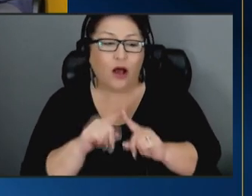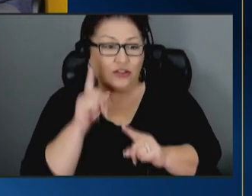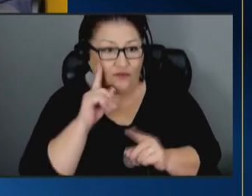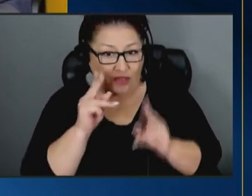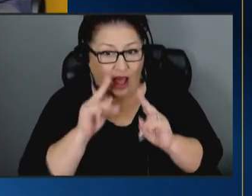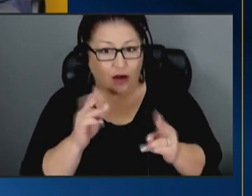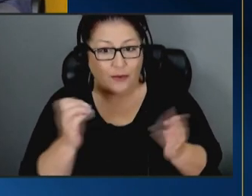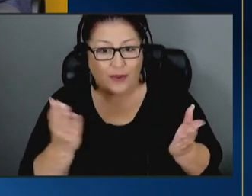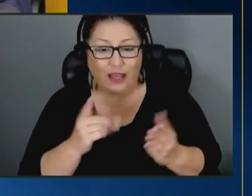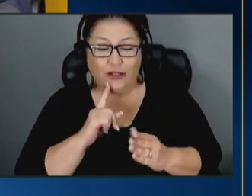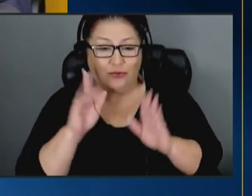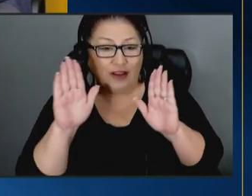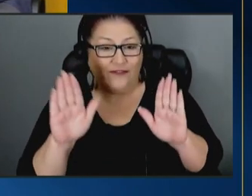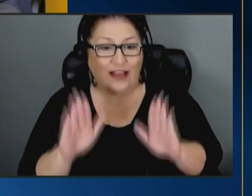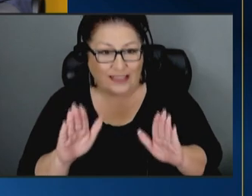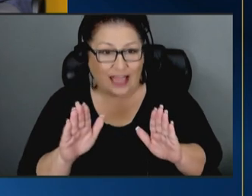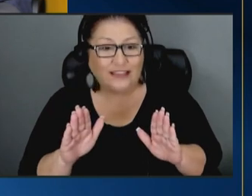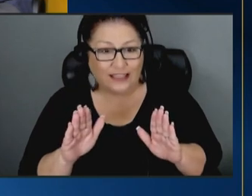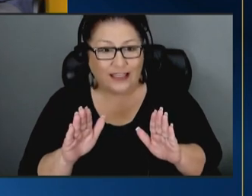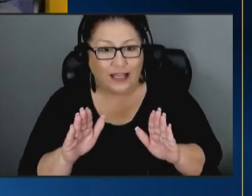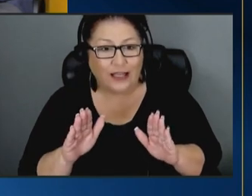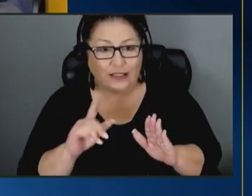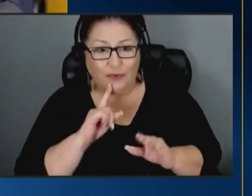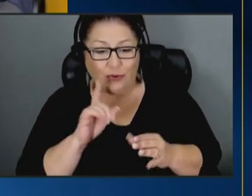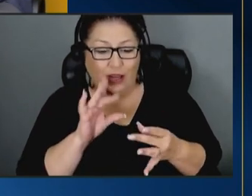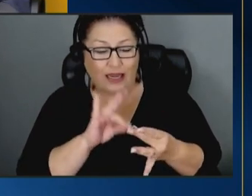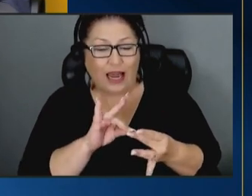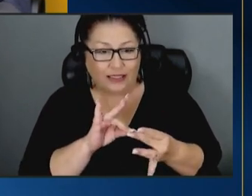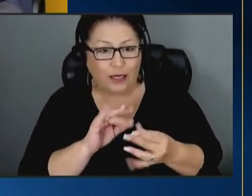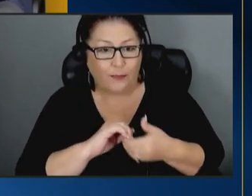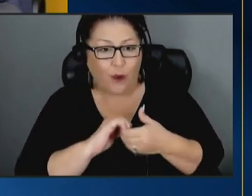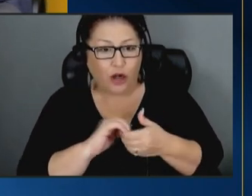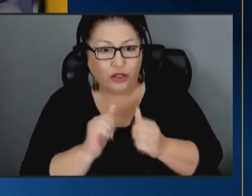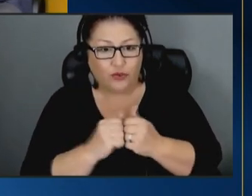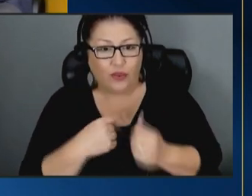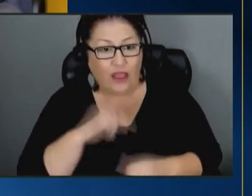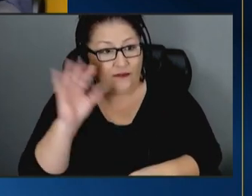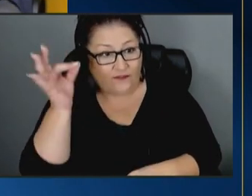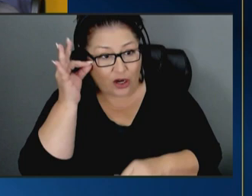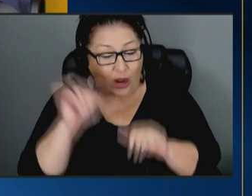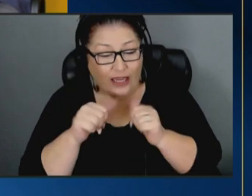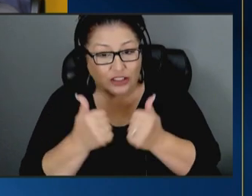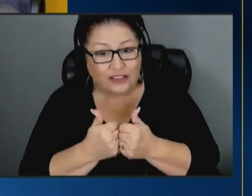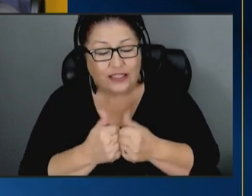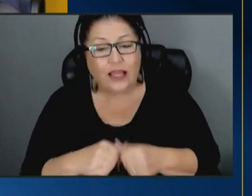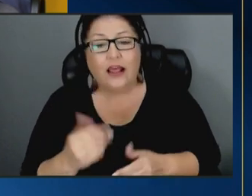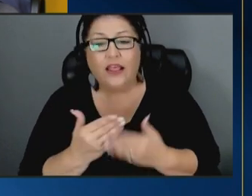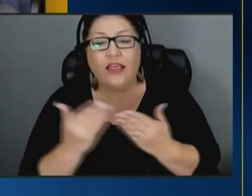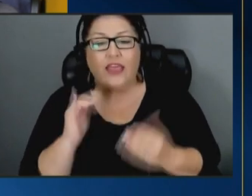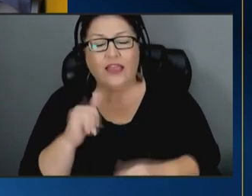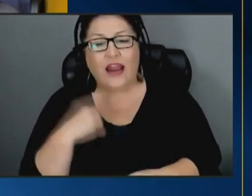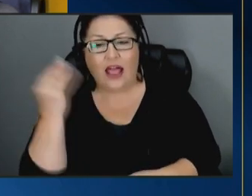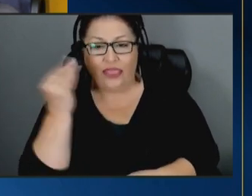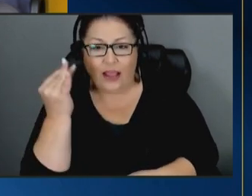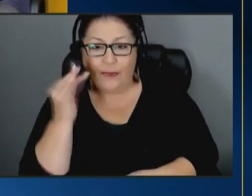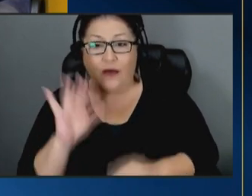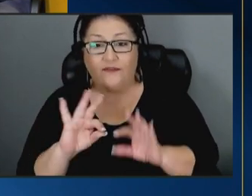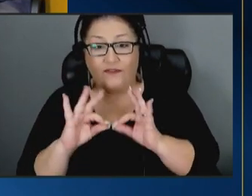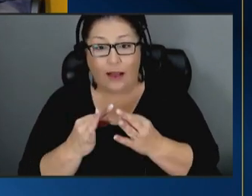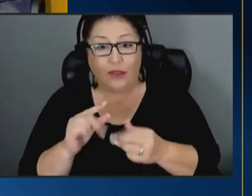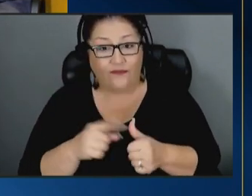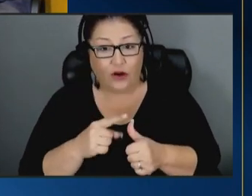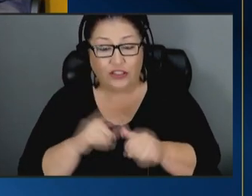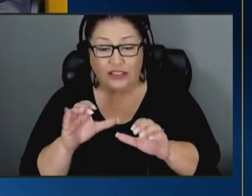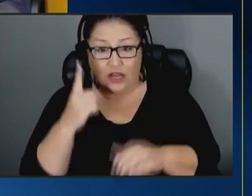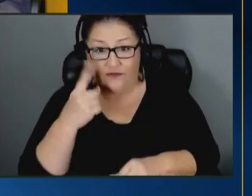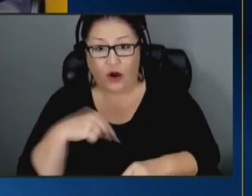uh it's just fantastic to be such uh connected partners with our federal federal agencies um the thing that i think about that family first has done for us